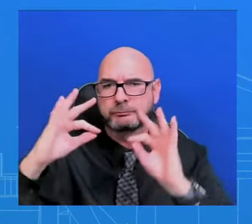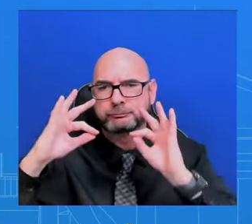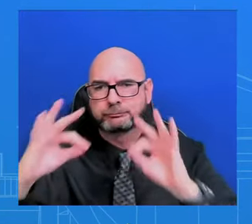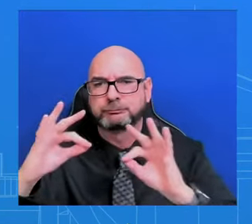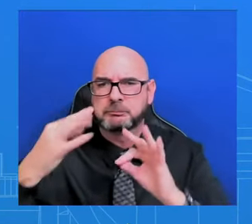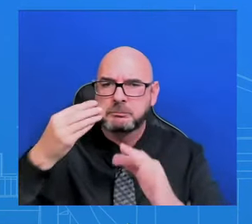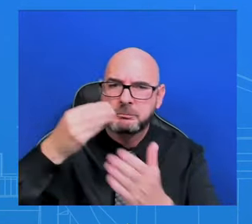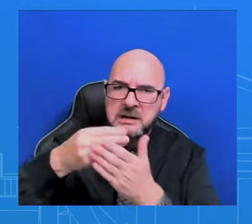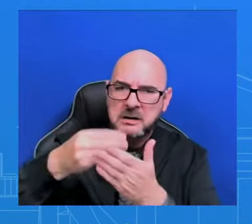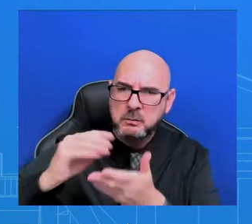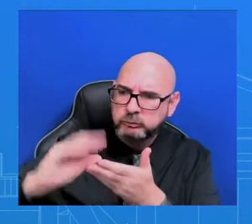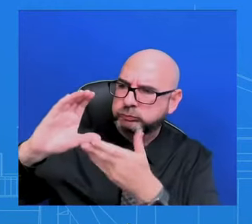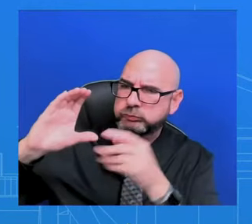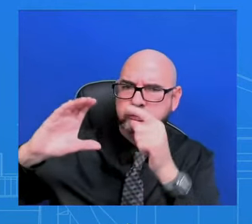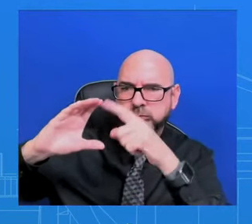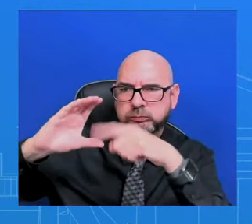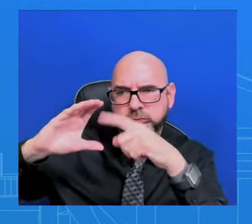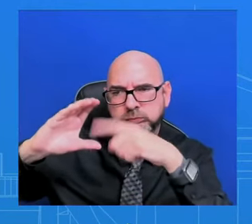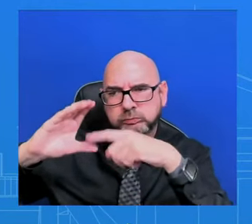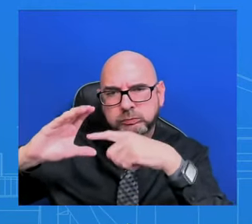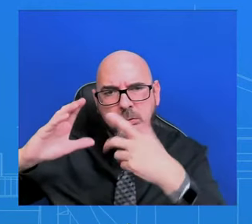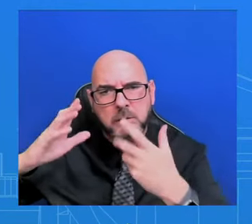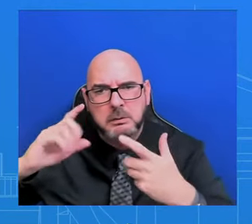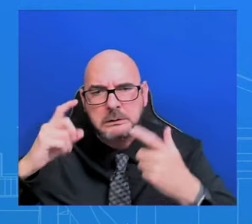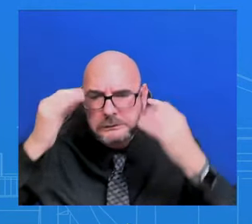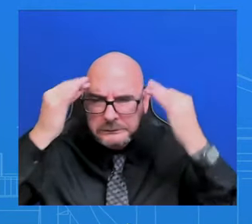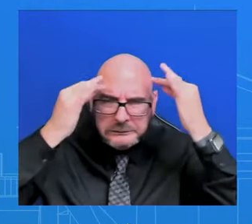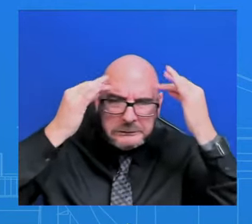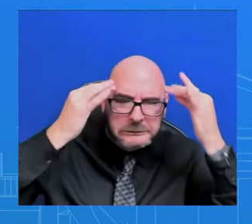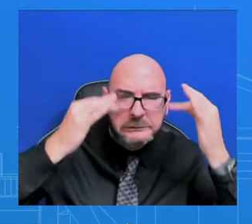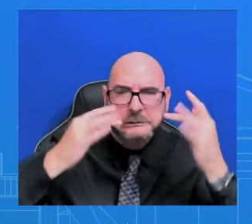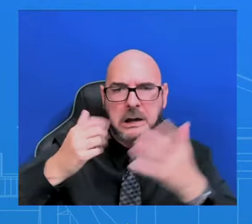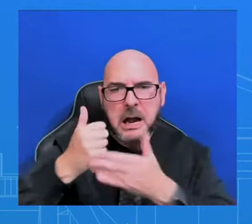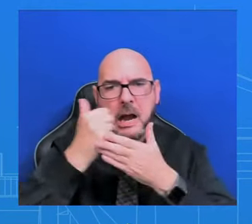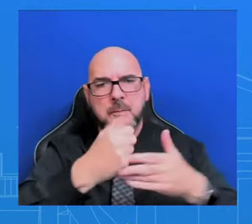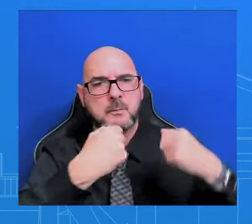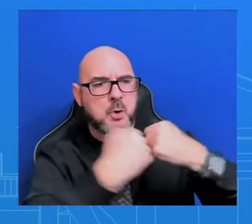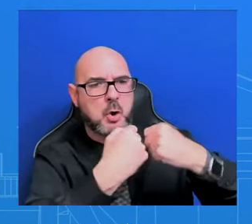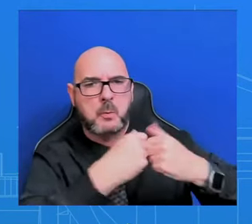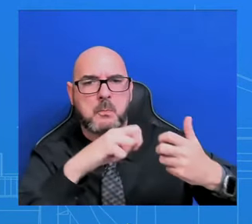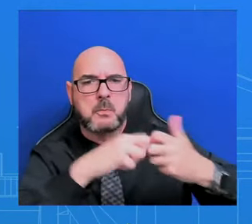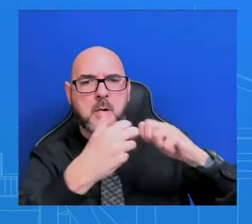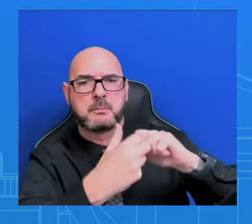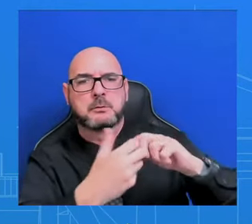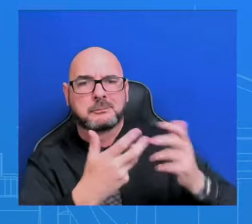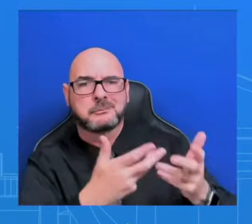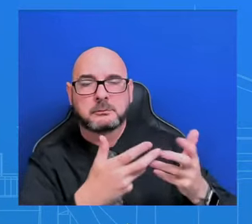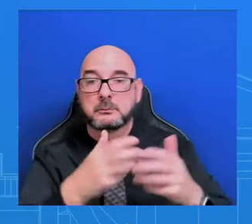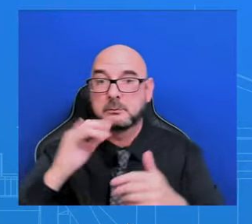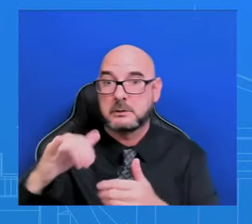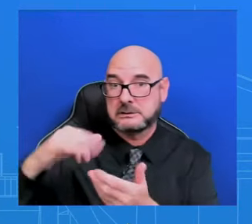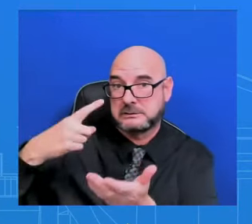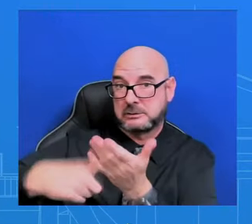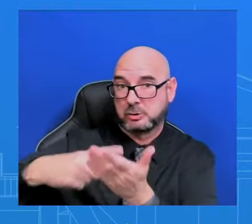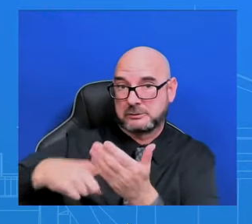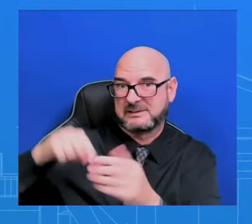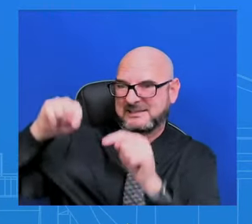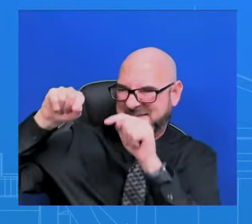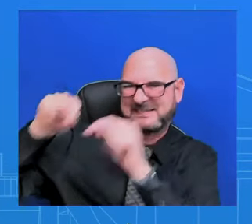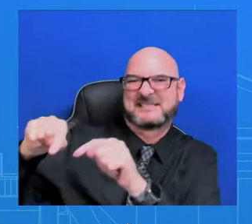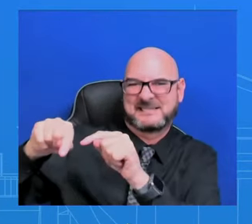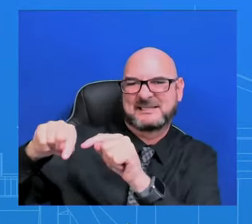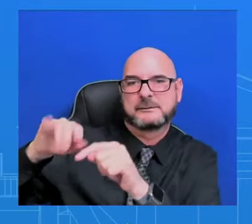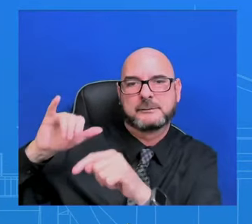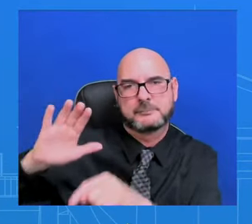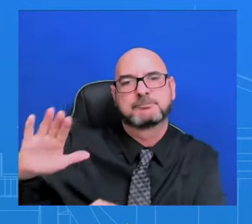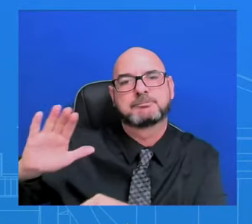that is needed to deal with the border? And that's what we want to see. And that's what we appreciate. All of the political stunts that some of them put,